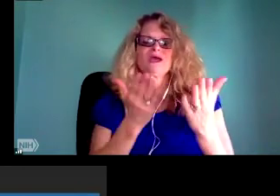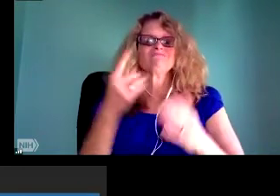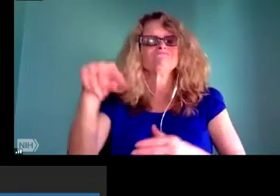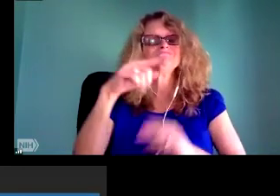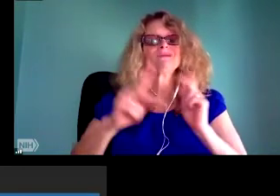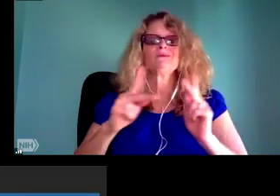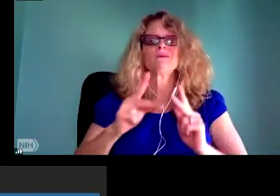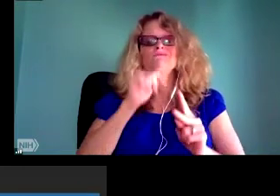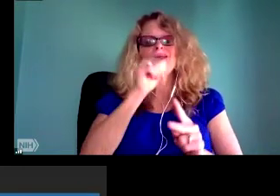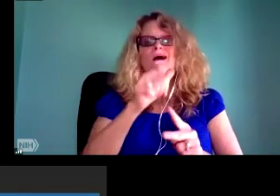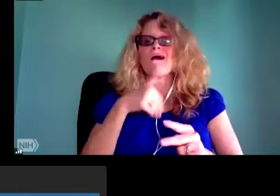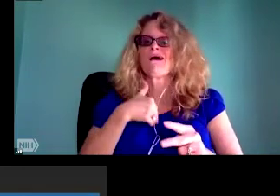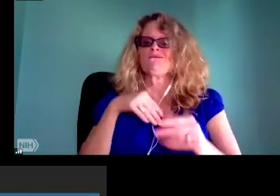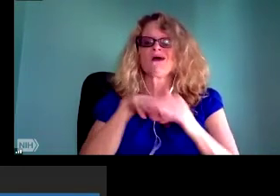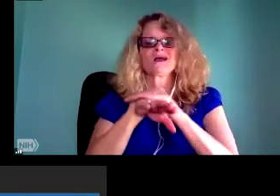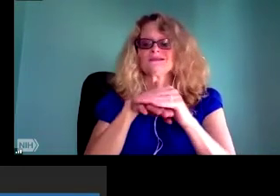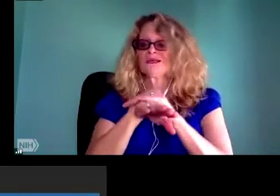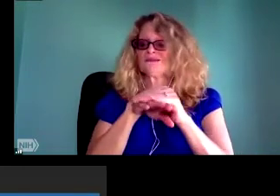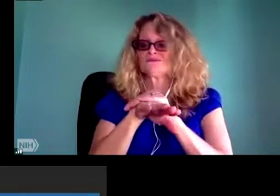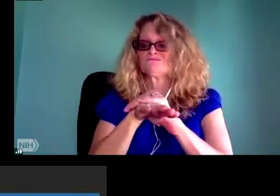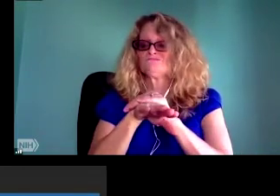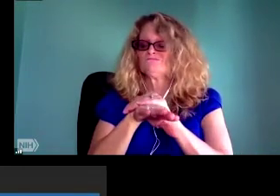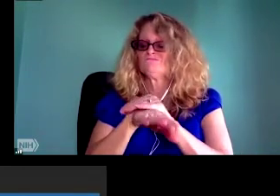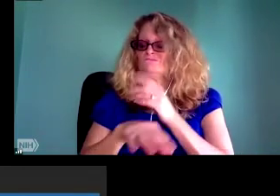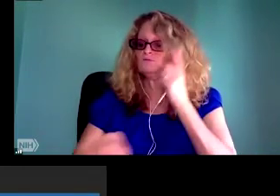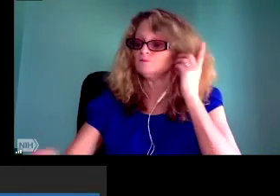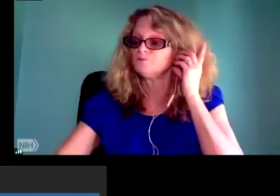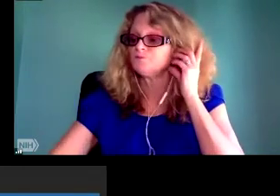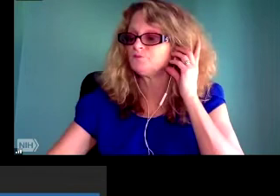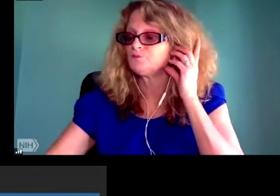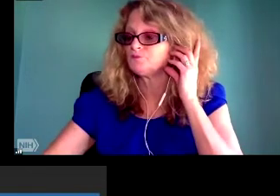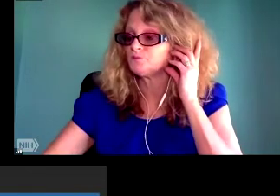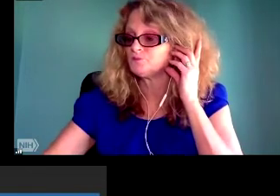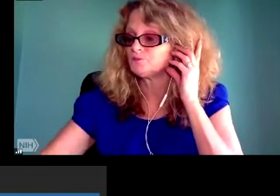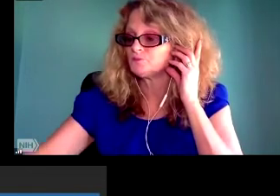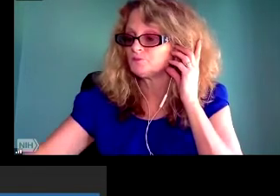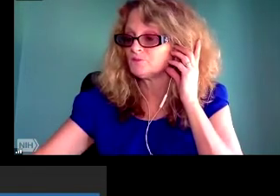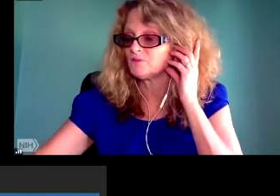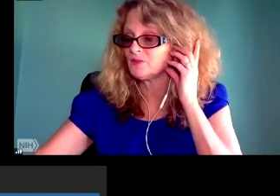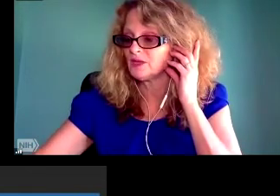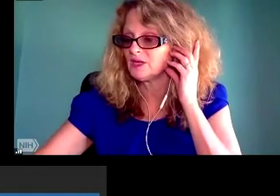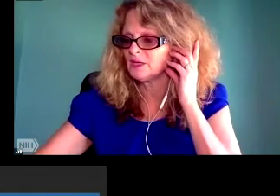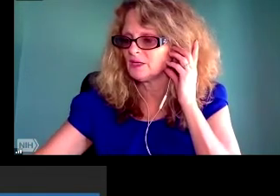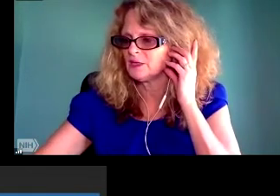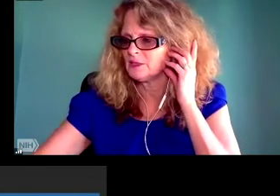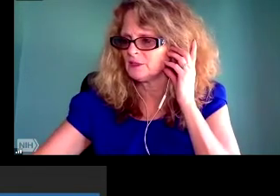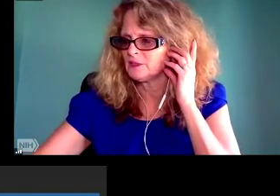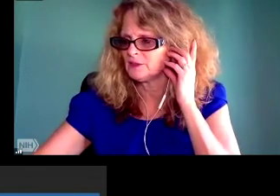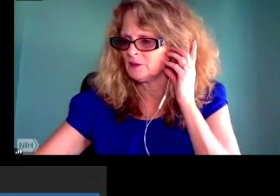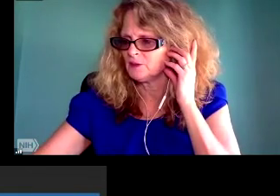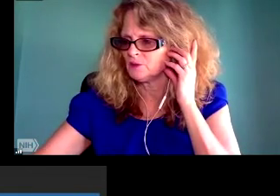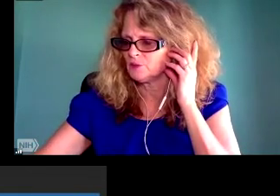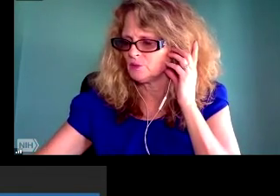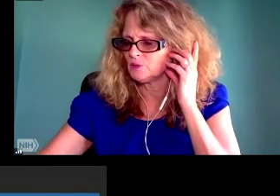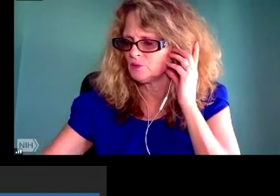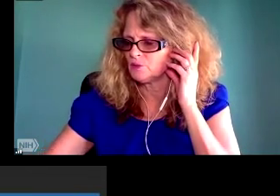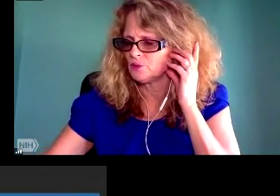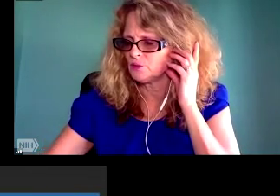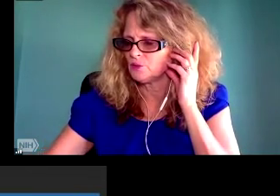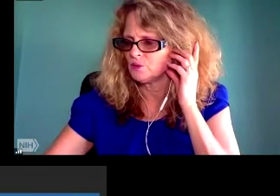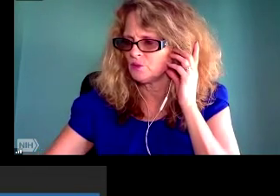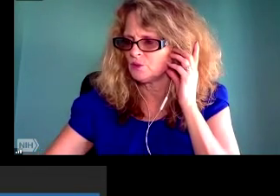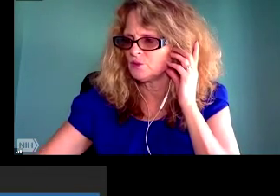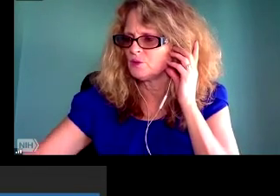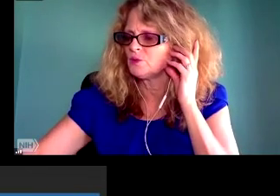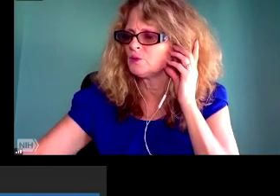of electronics when we make, you know, billions of pounds of e-waste,